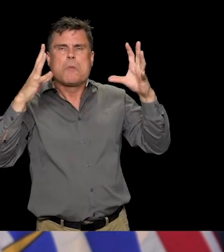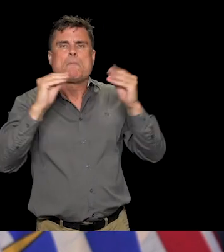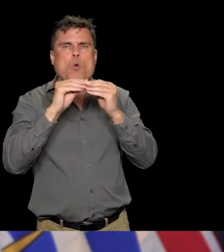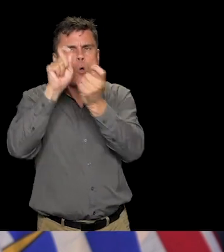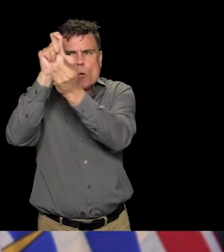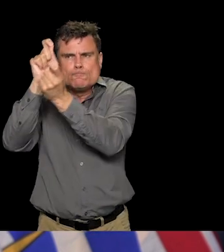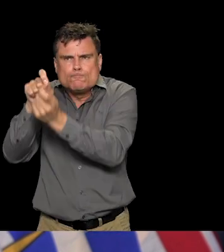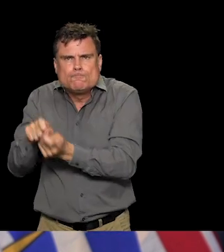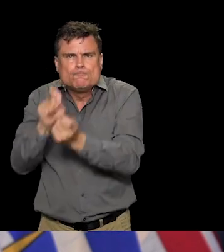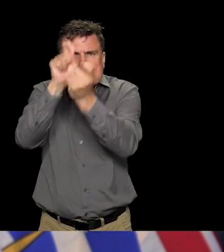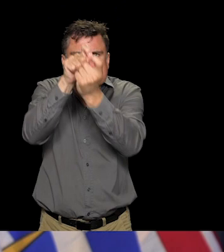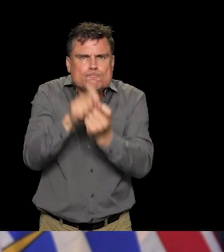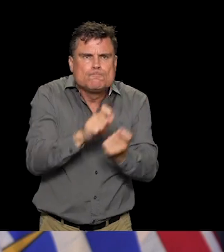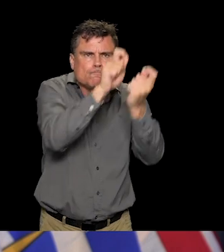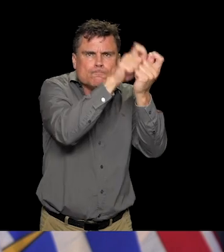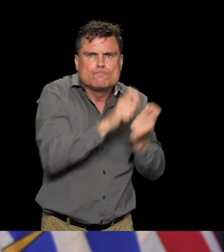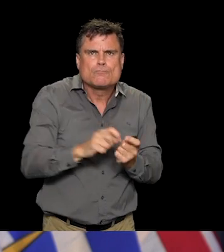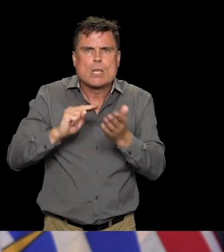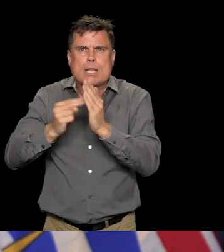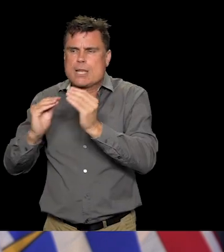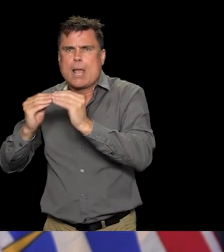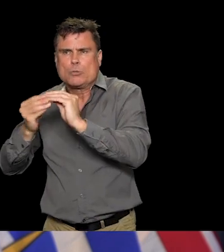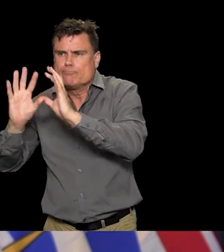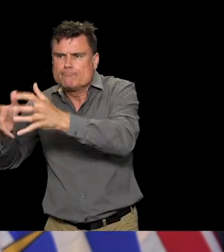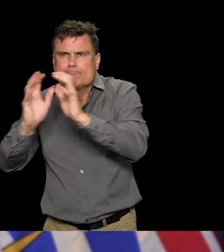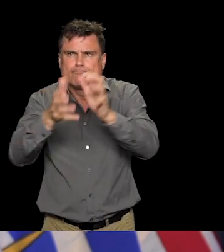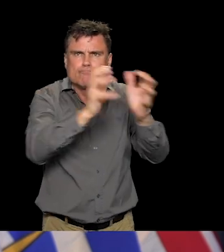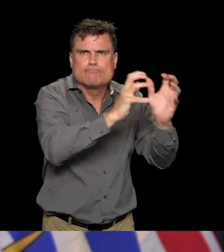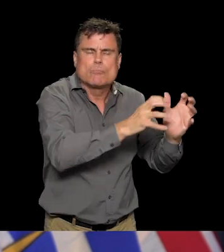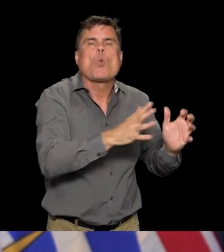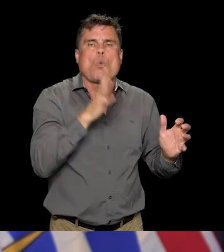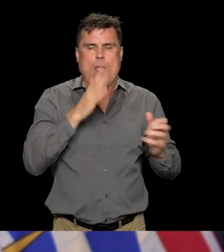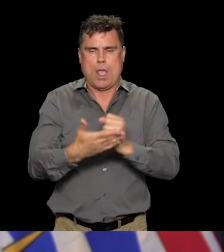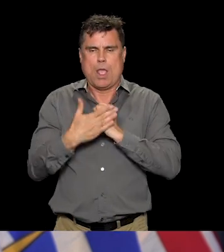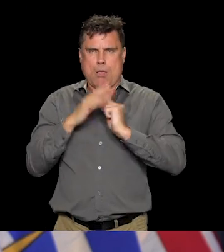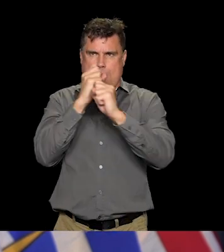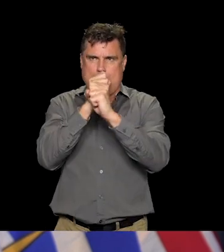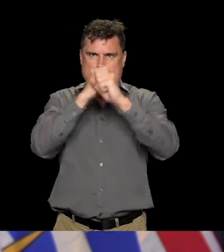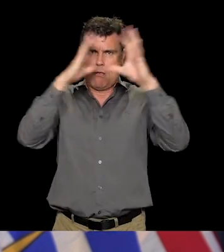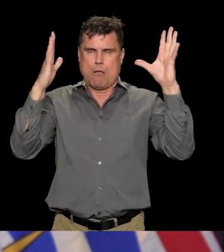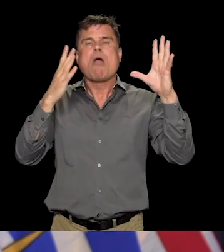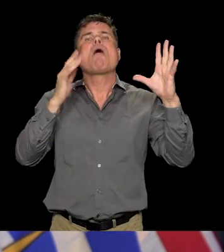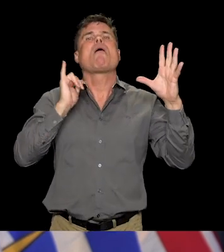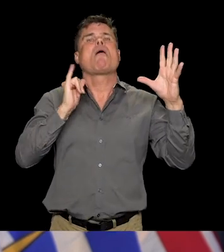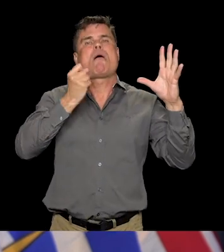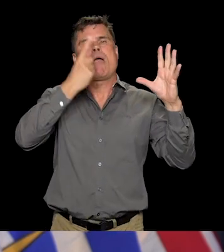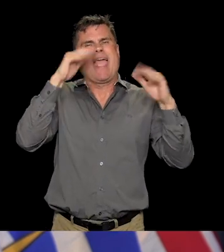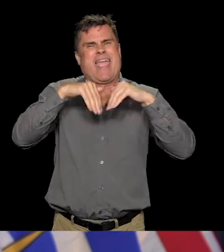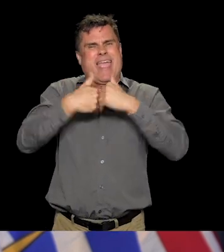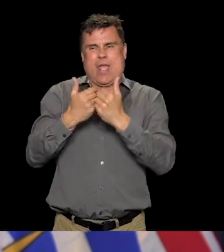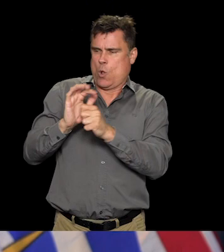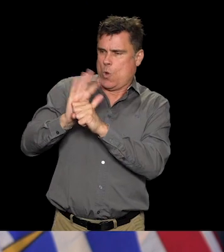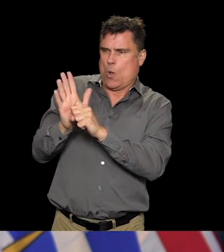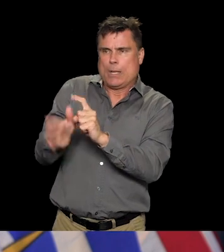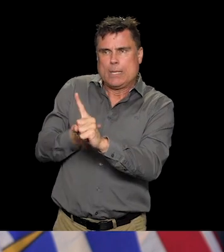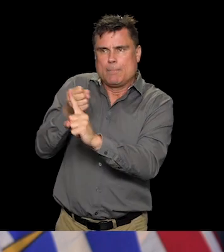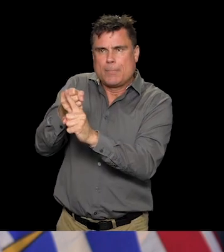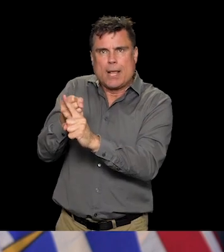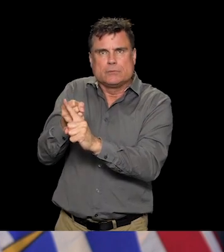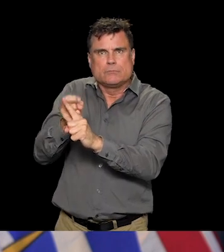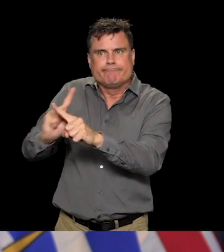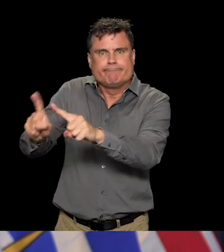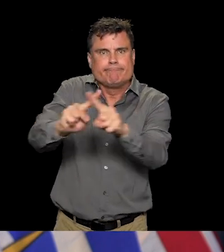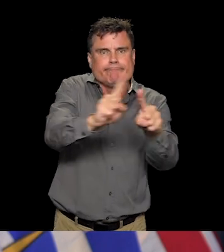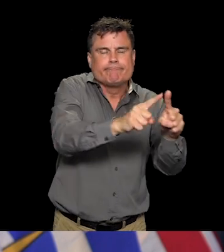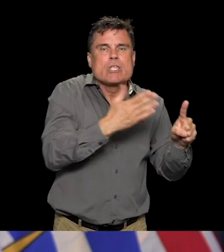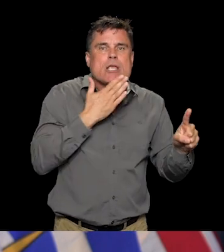does help us understand the impacts that it's had on various different communities across the province. In addition, we are